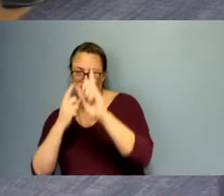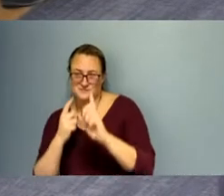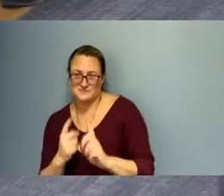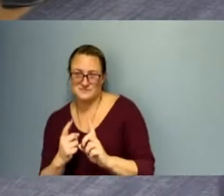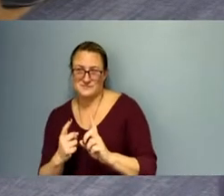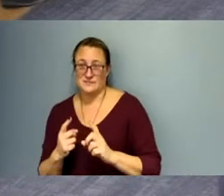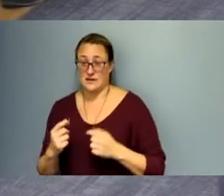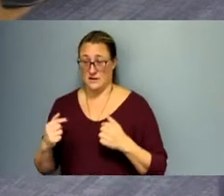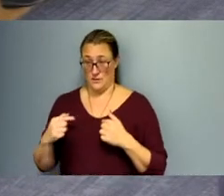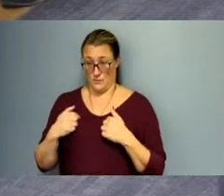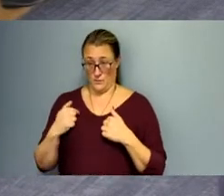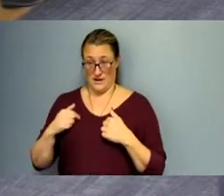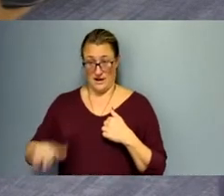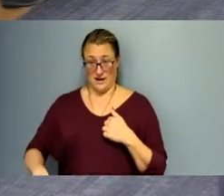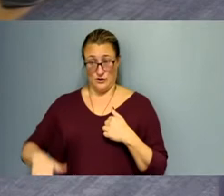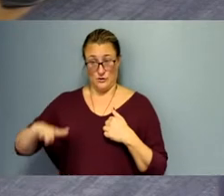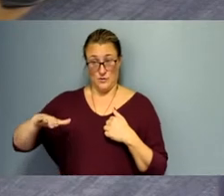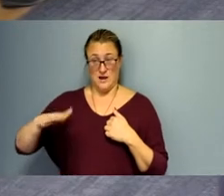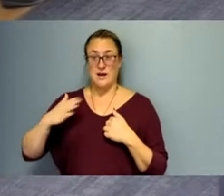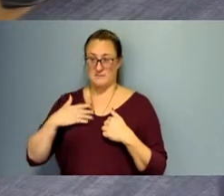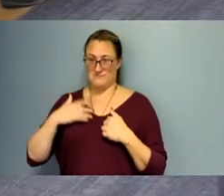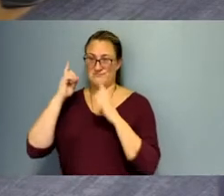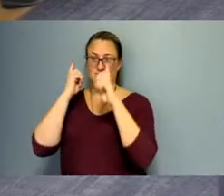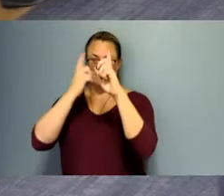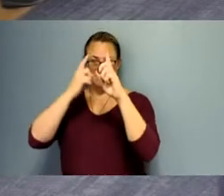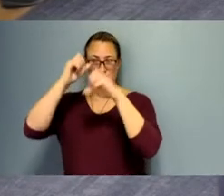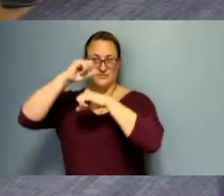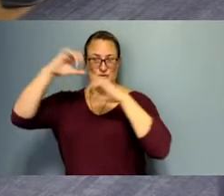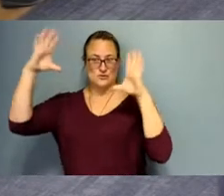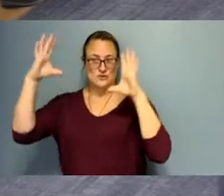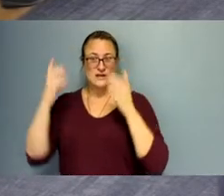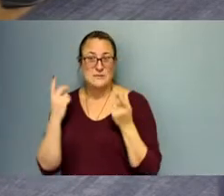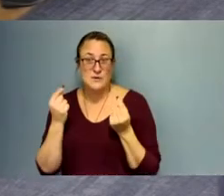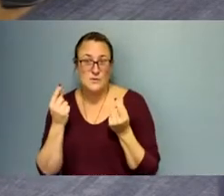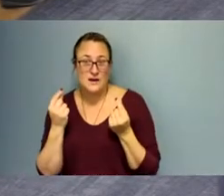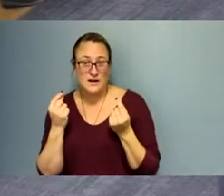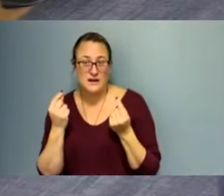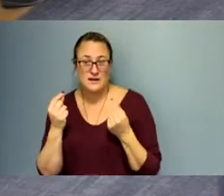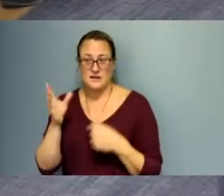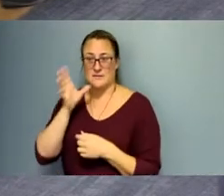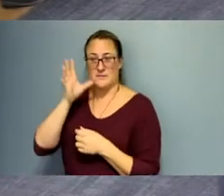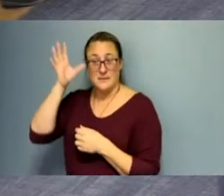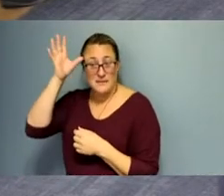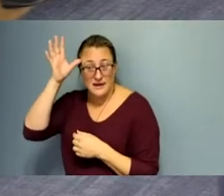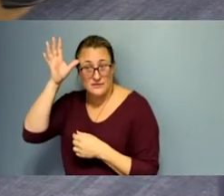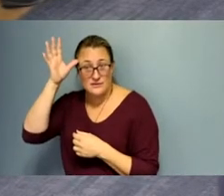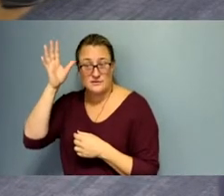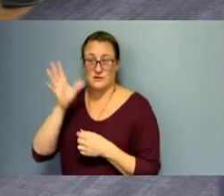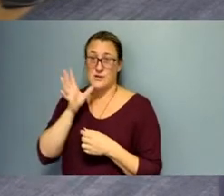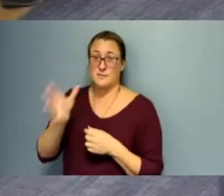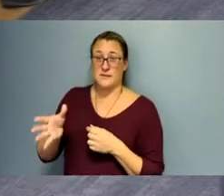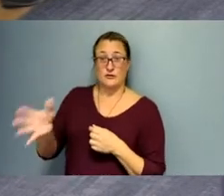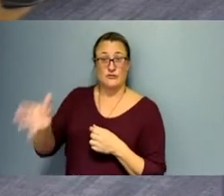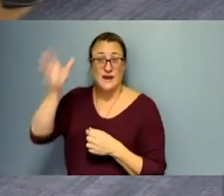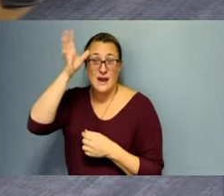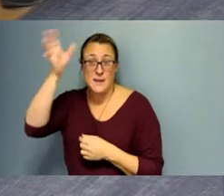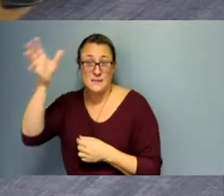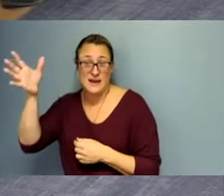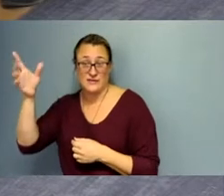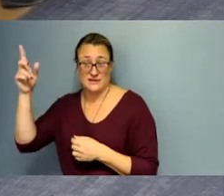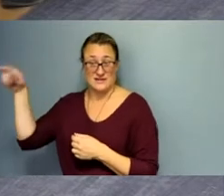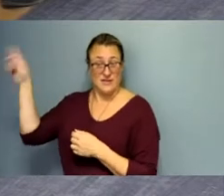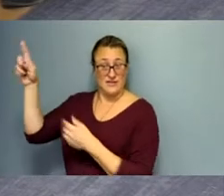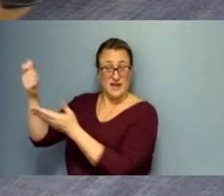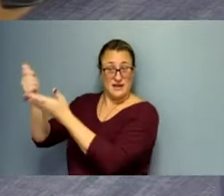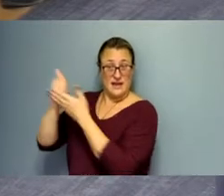a dream. And my dream was to make sure that my parents and my grandparents, who helped me to be who I am today,